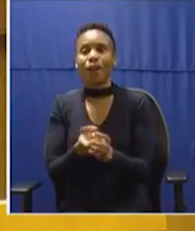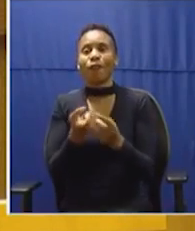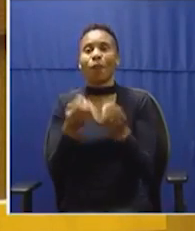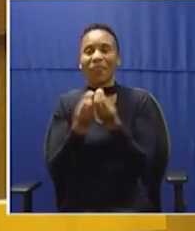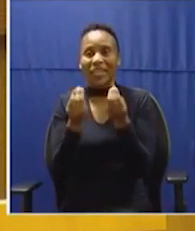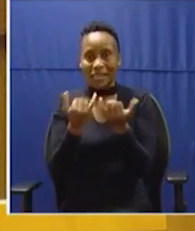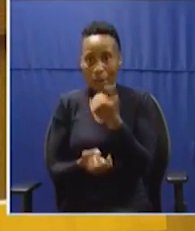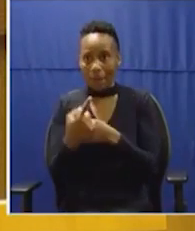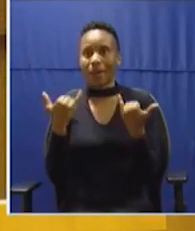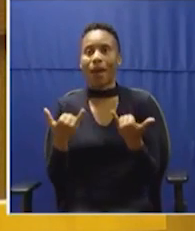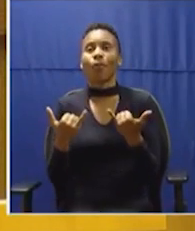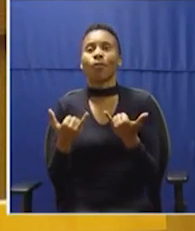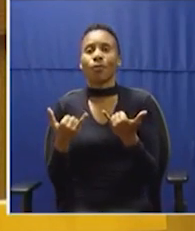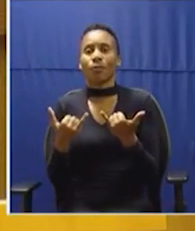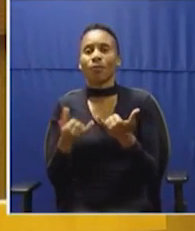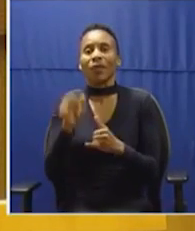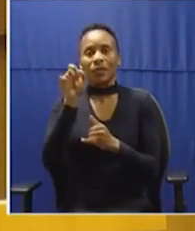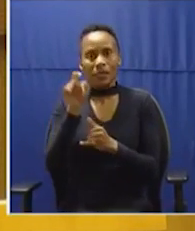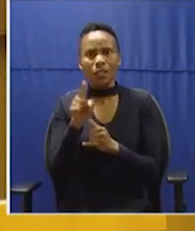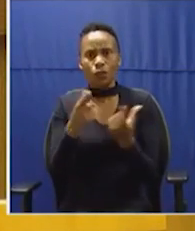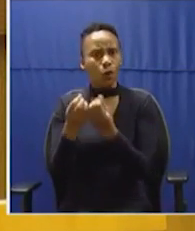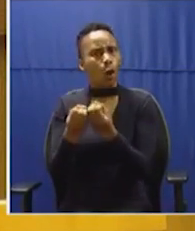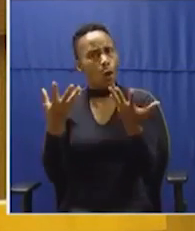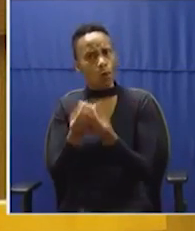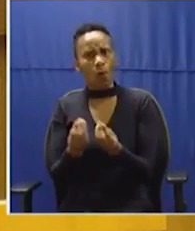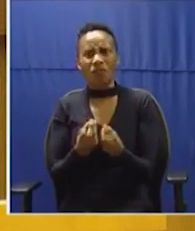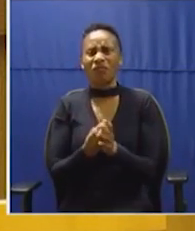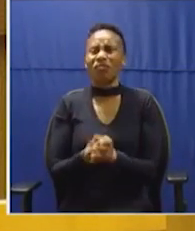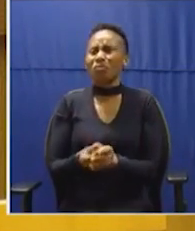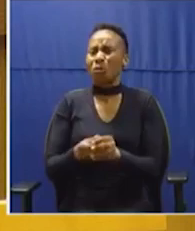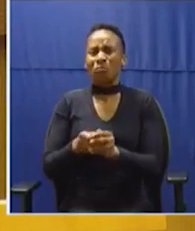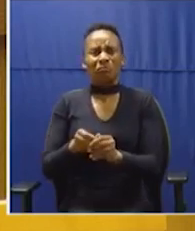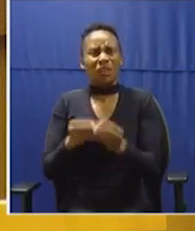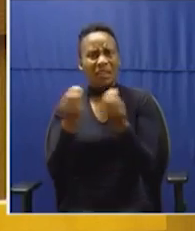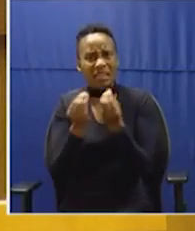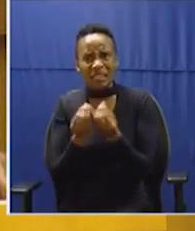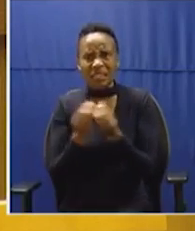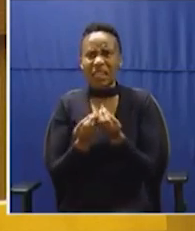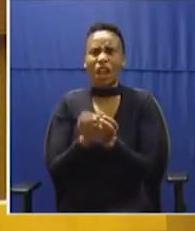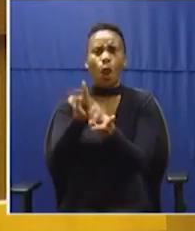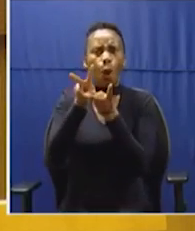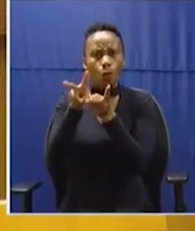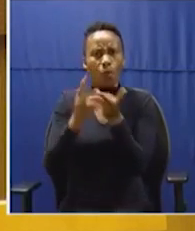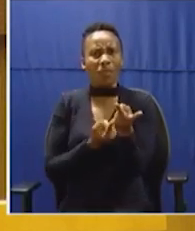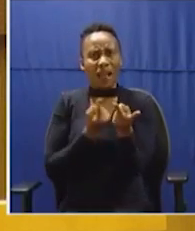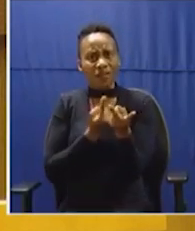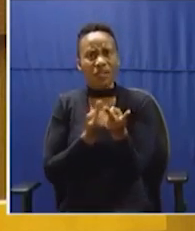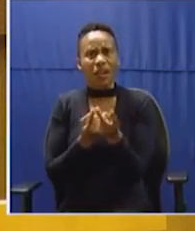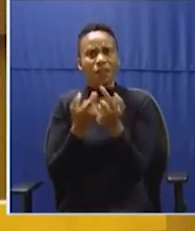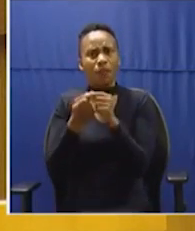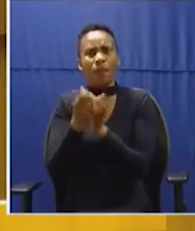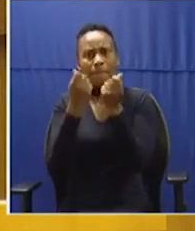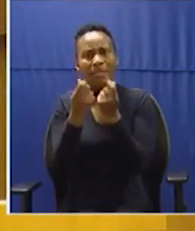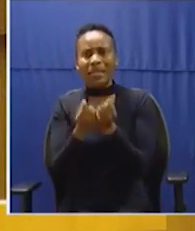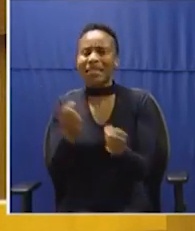realize that there's a lawless environment, and then they did a lot of lawless loans to themselves in terms of the monies that were supposed to